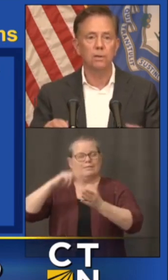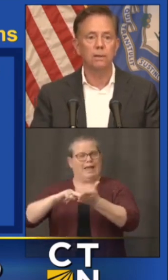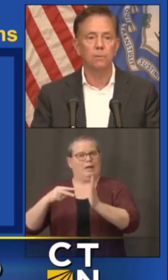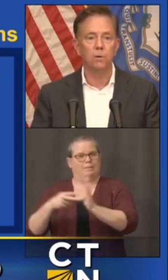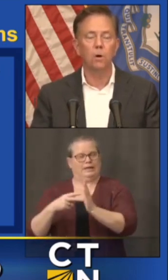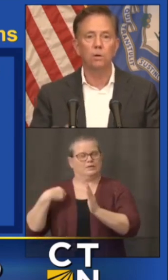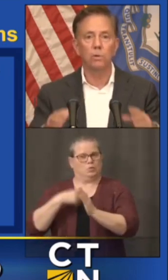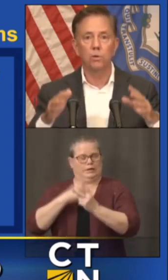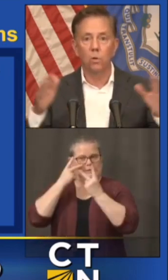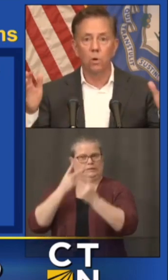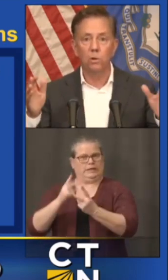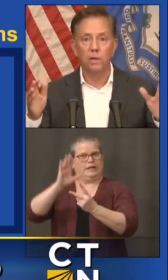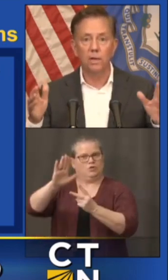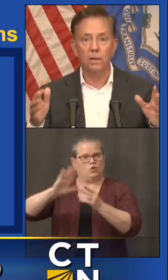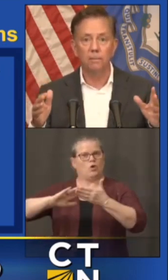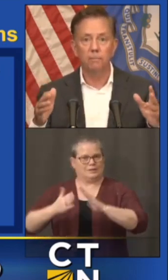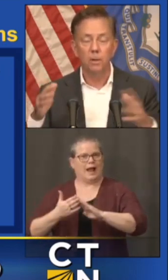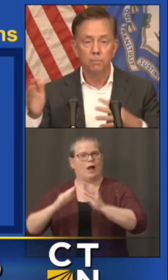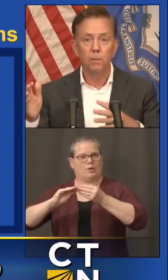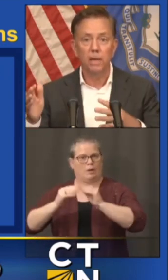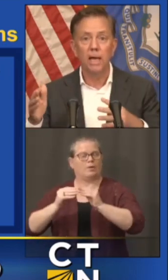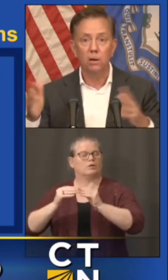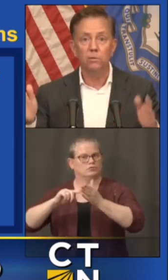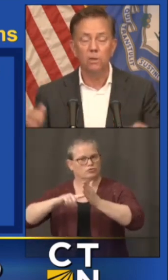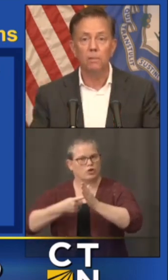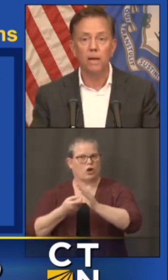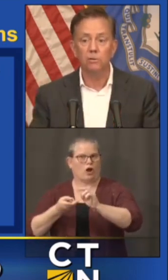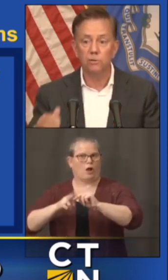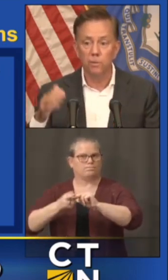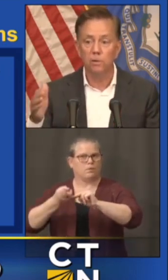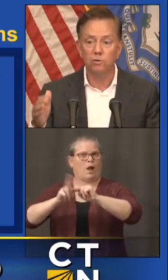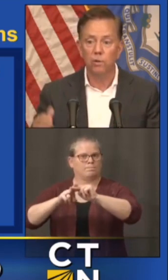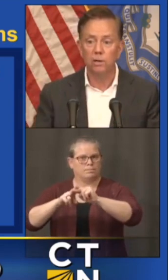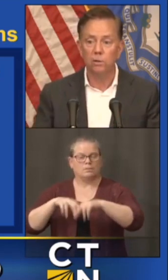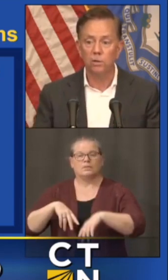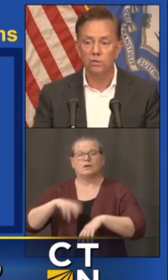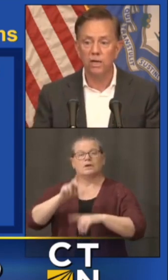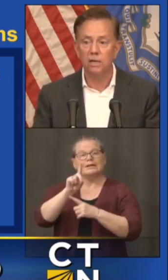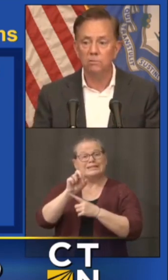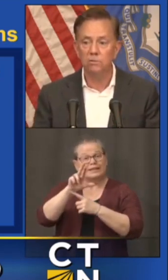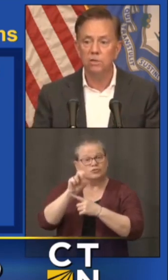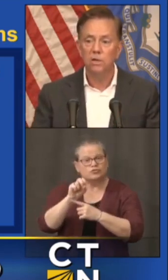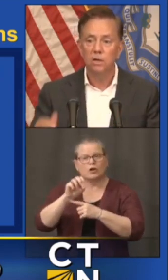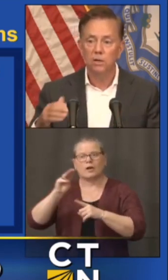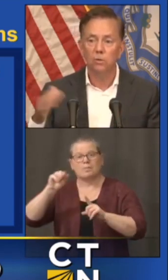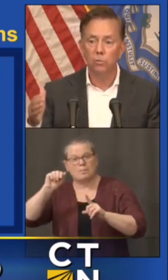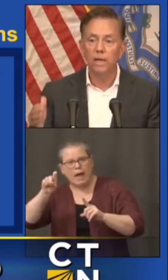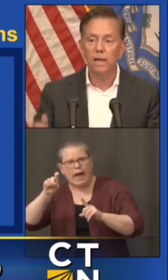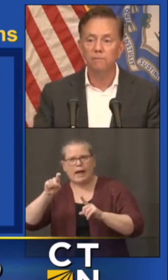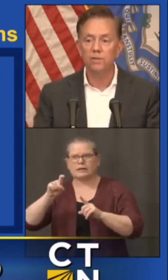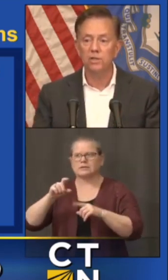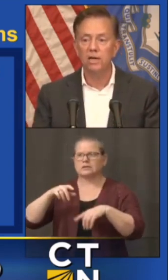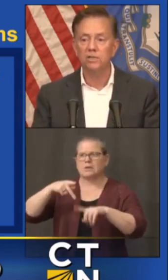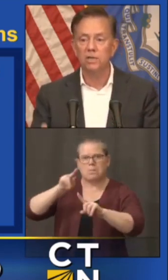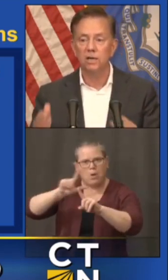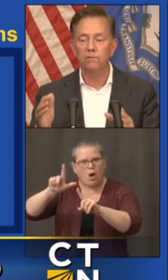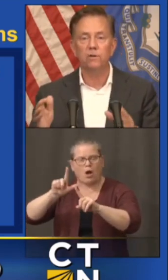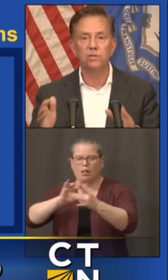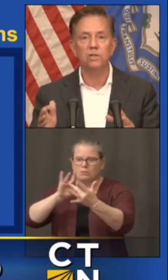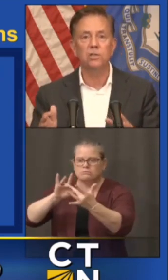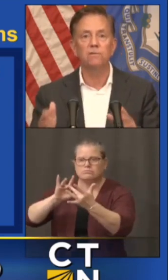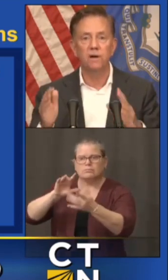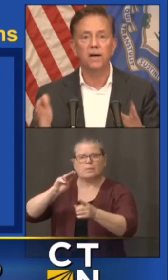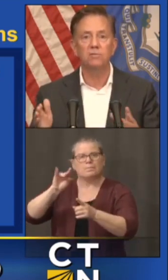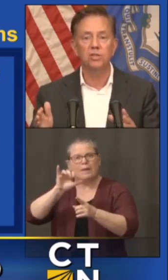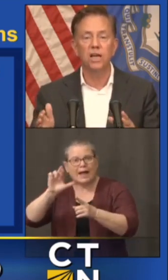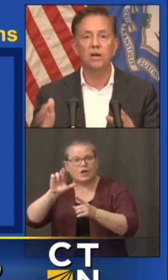were on with all the public health and mayors from those red alert towns you know re-emphasizing if